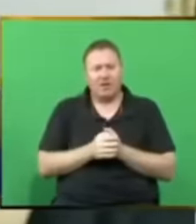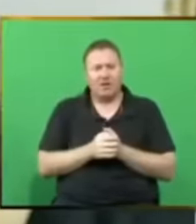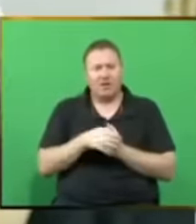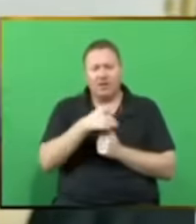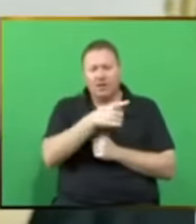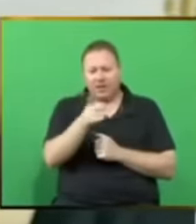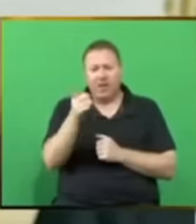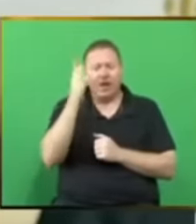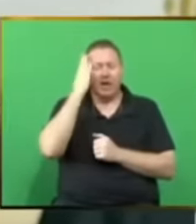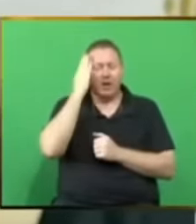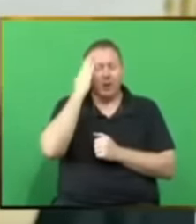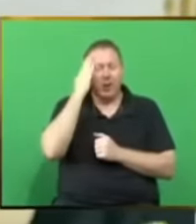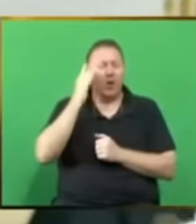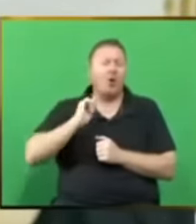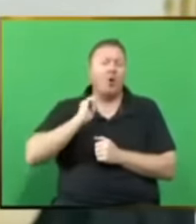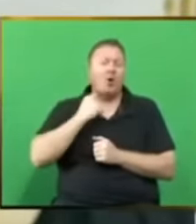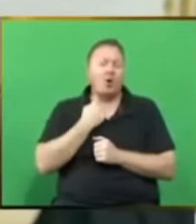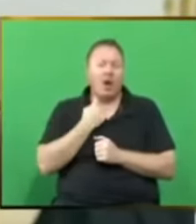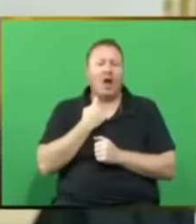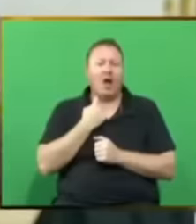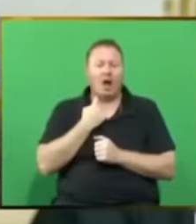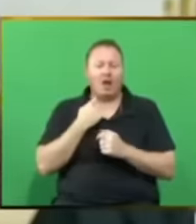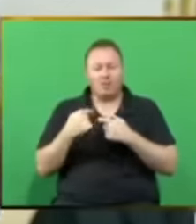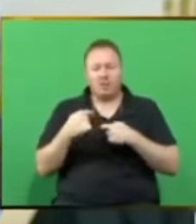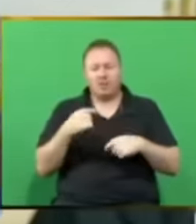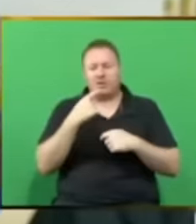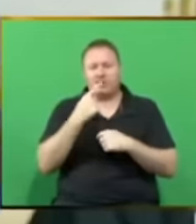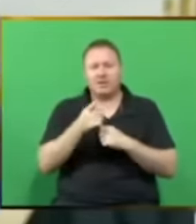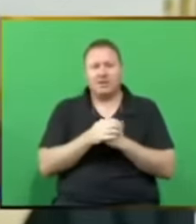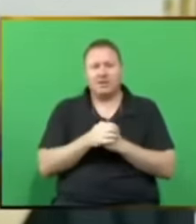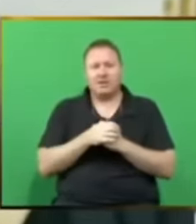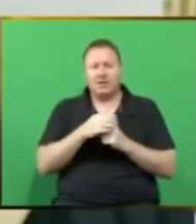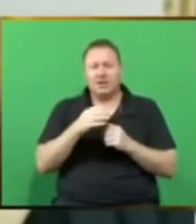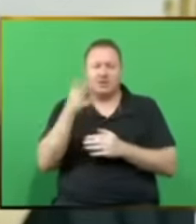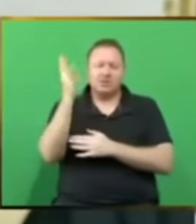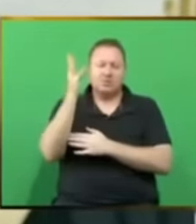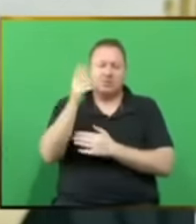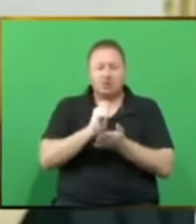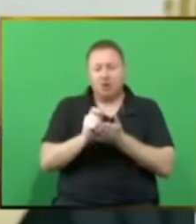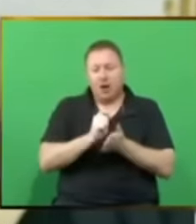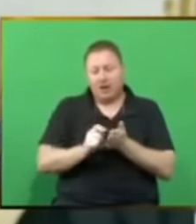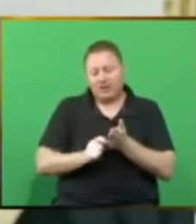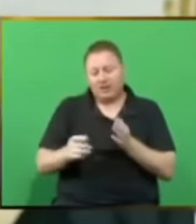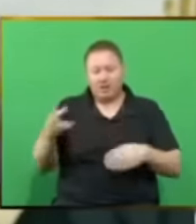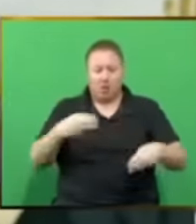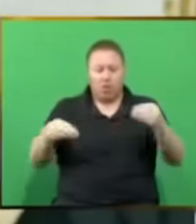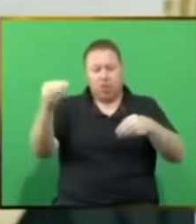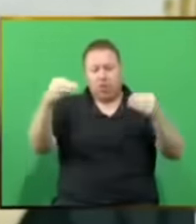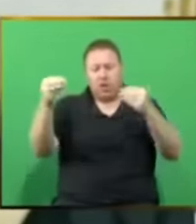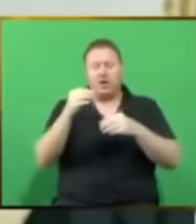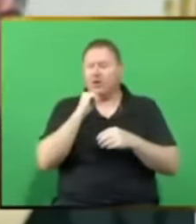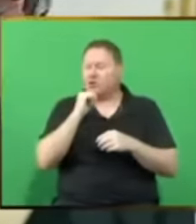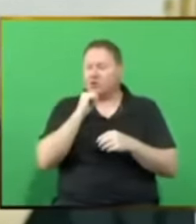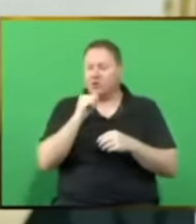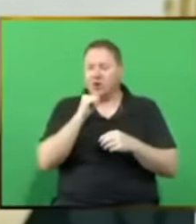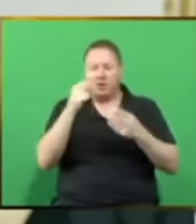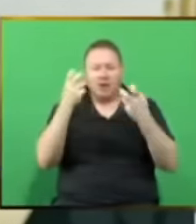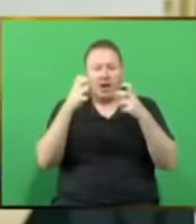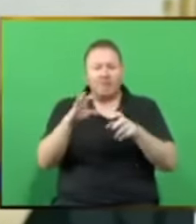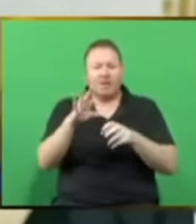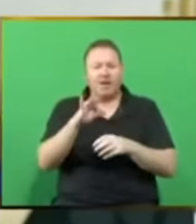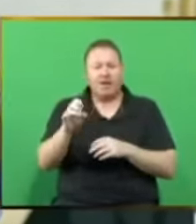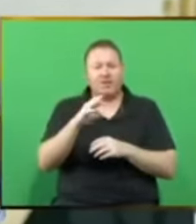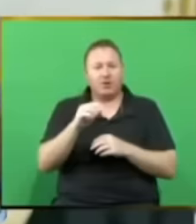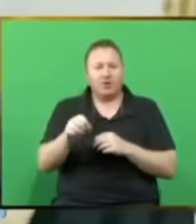them was a lie concocted by a bunch of speechwriters and not the daily nightmare that was once